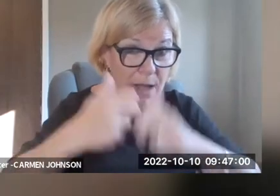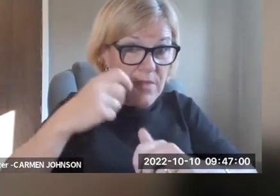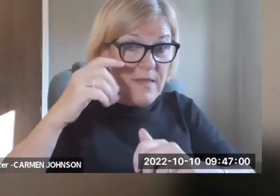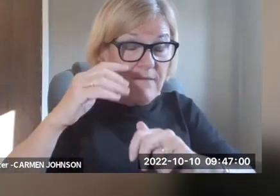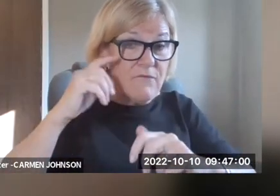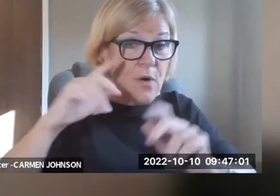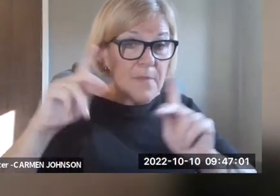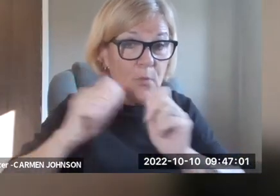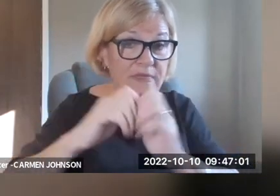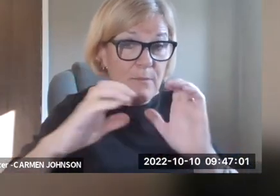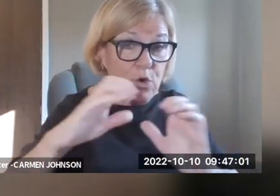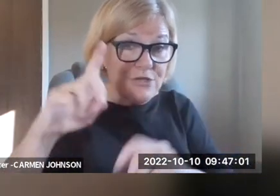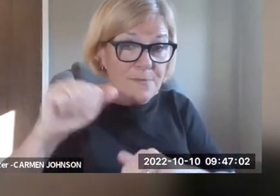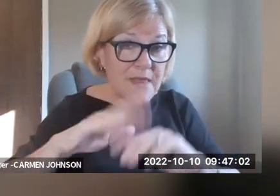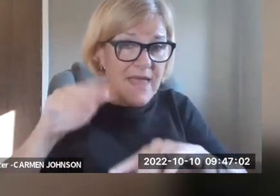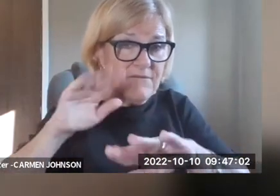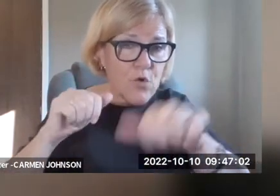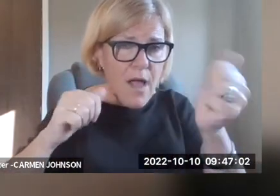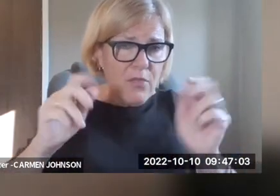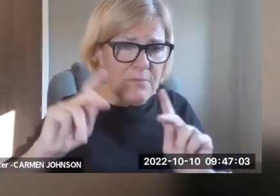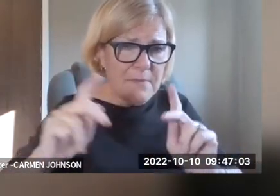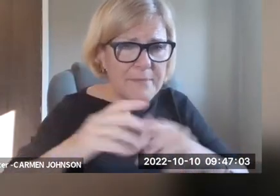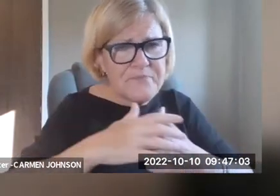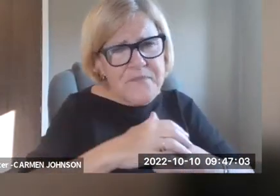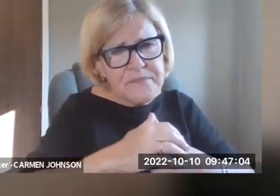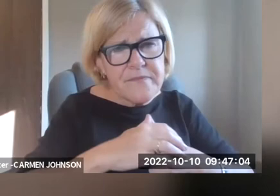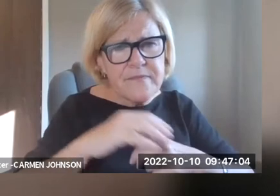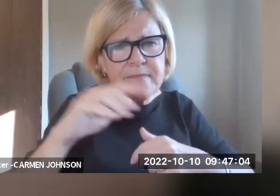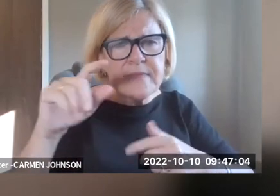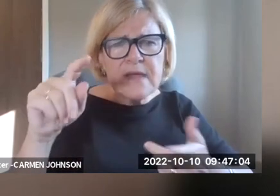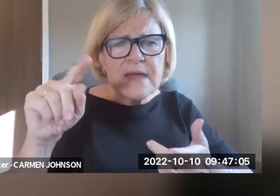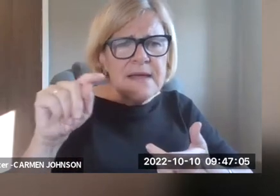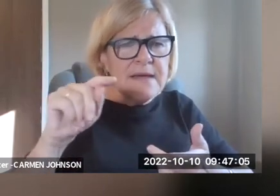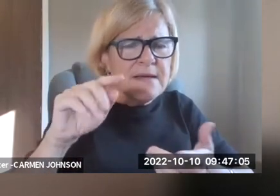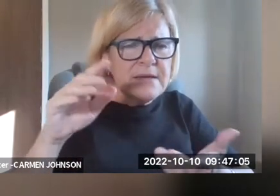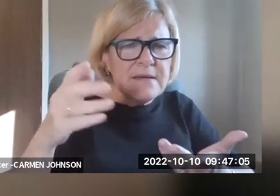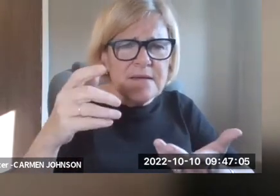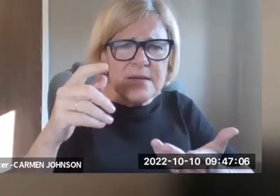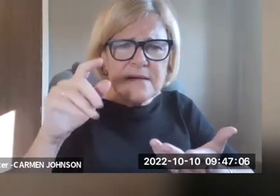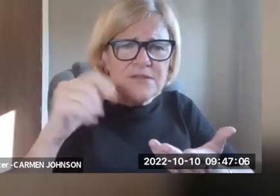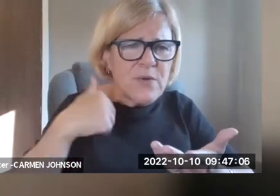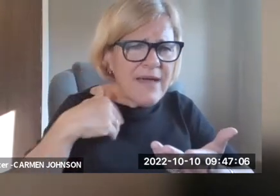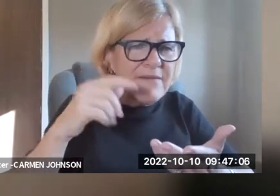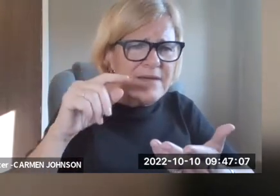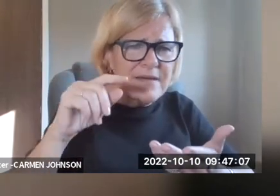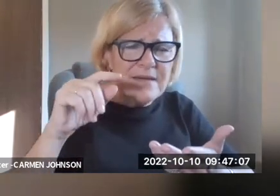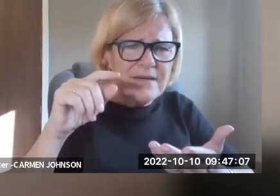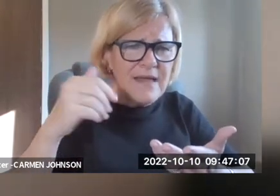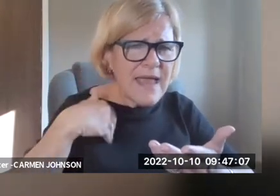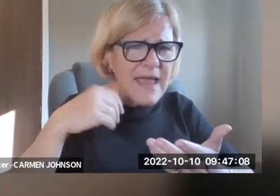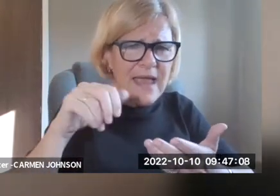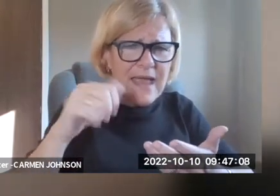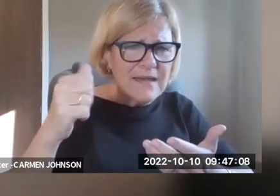happens. What I'm not aware of is, is, is this a different or worse problem for people with communications disabilities than for other